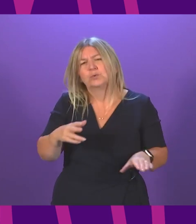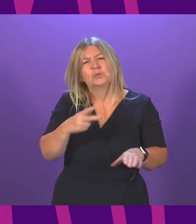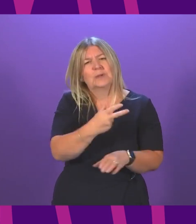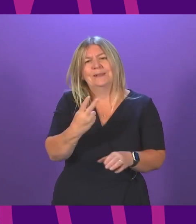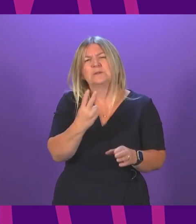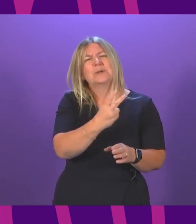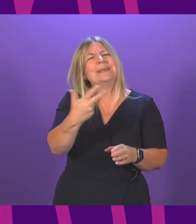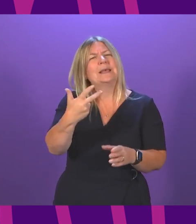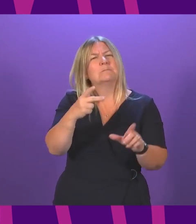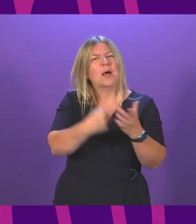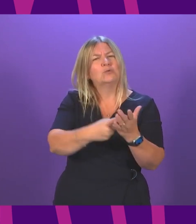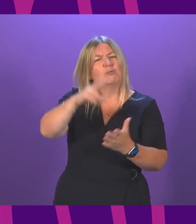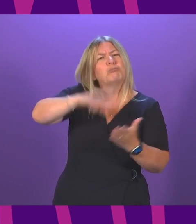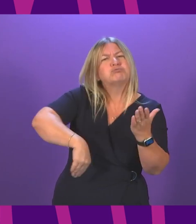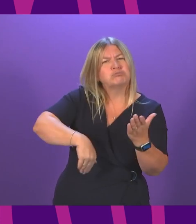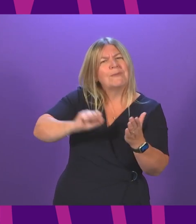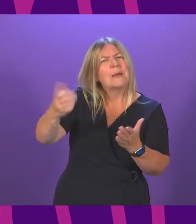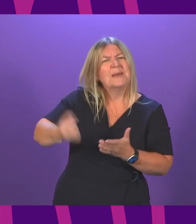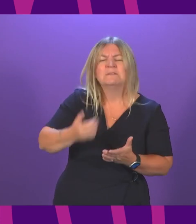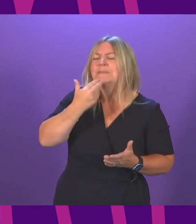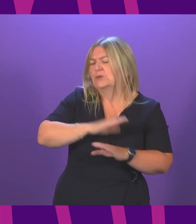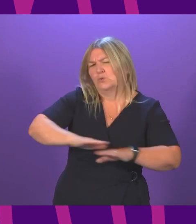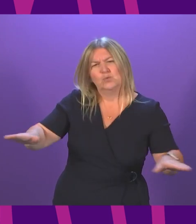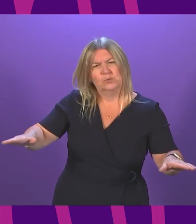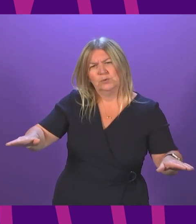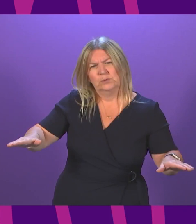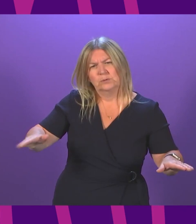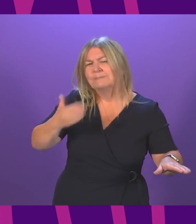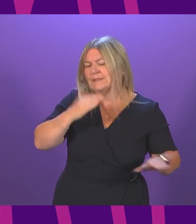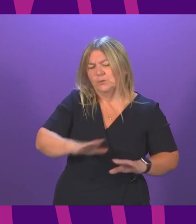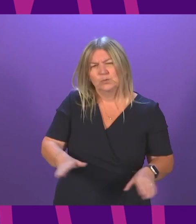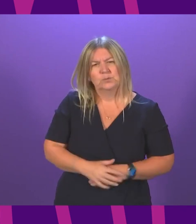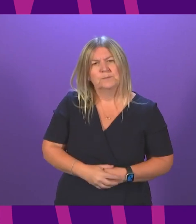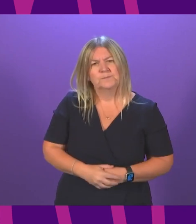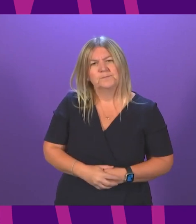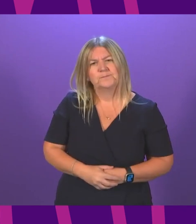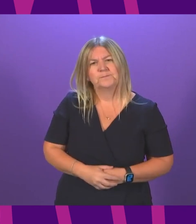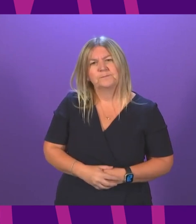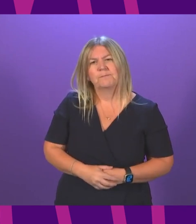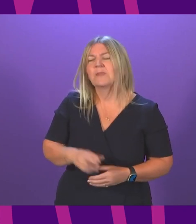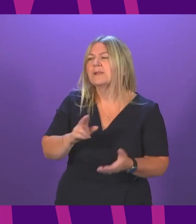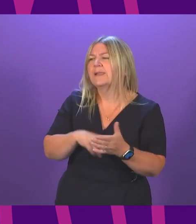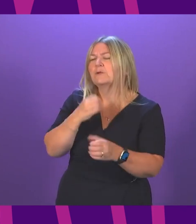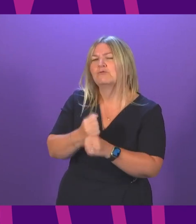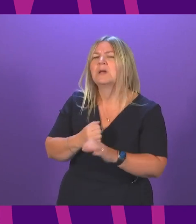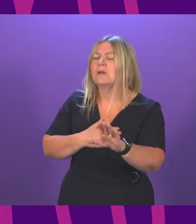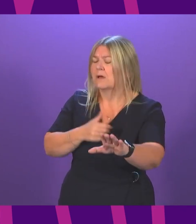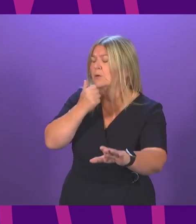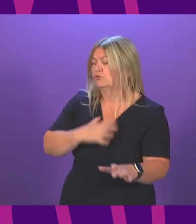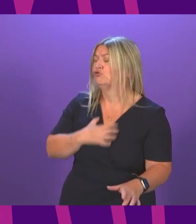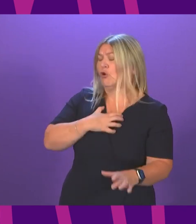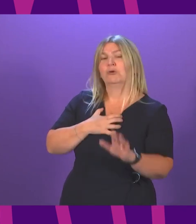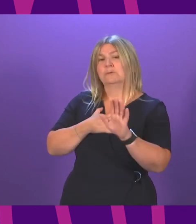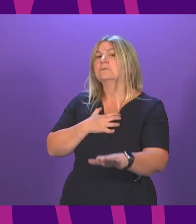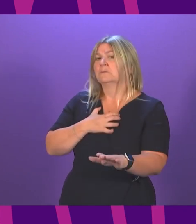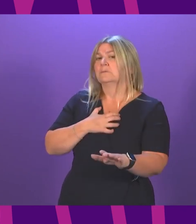week away from the people who need it most. Neil Gray. Thank you, President and Officer. I thank the First Minister for that answer. It's shocking, isn't